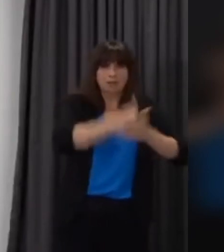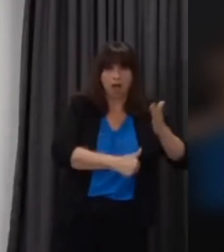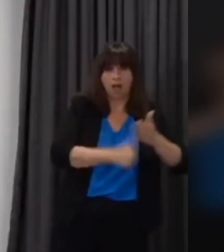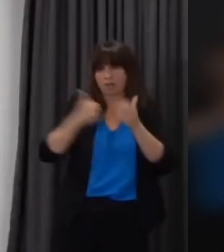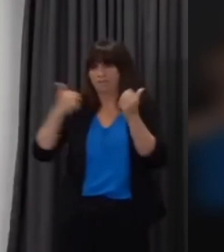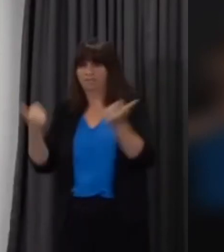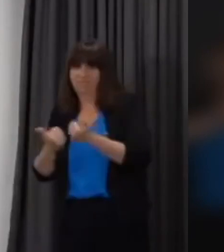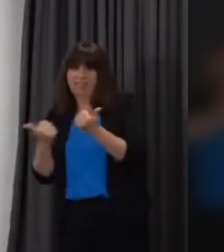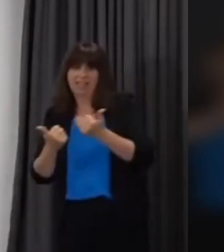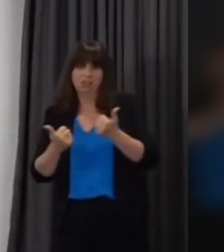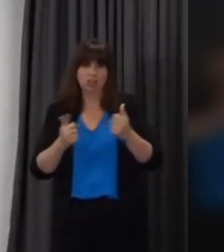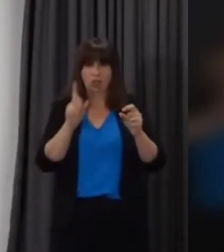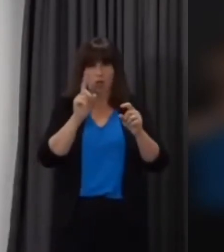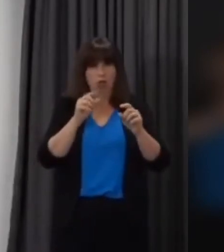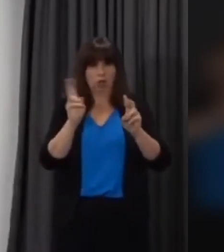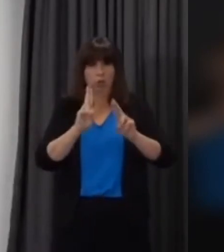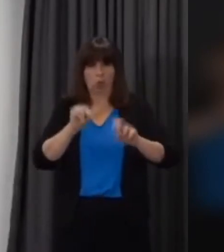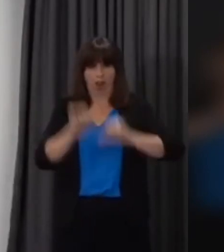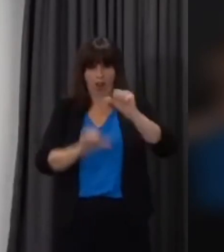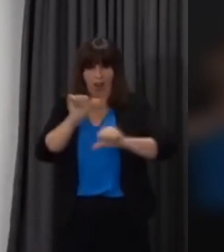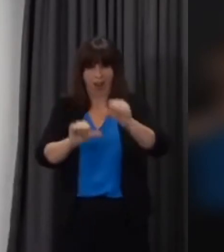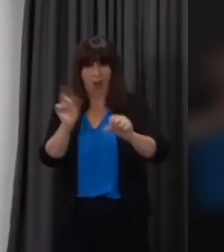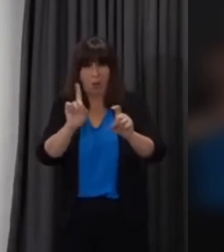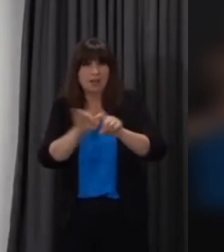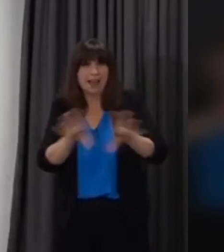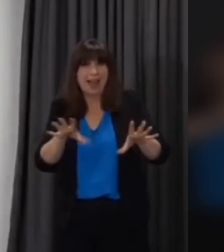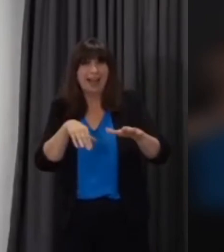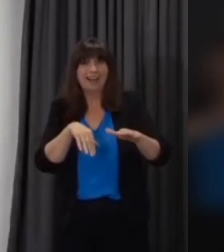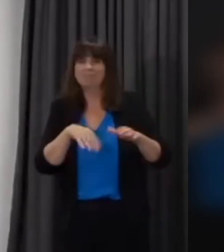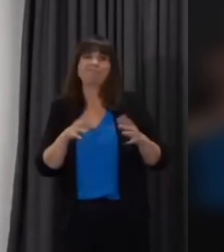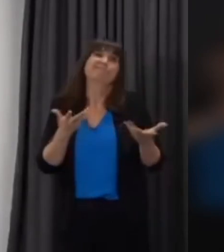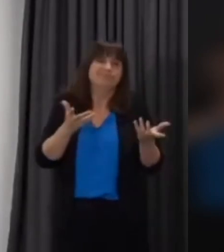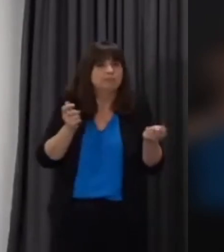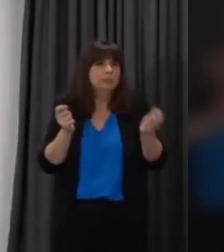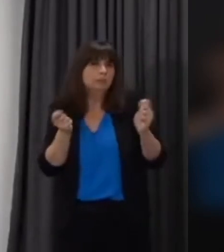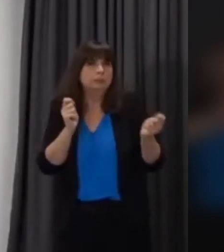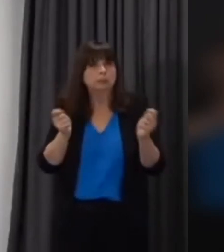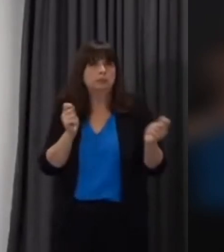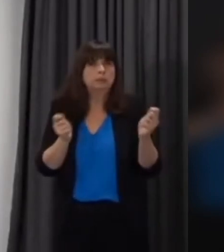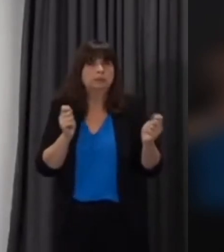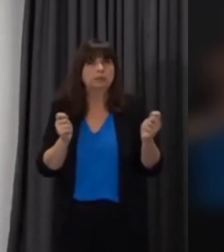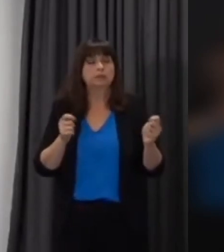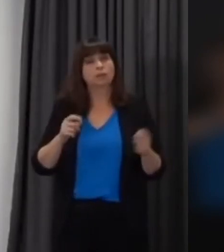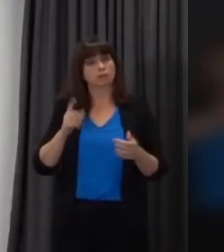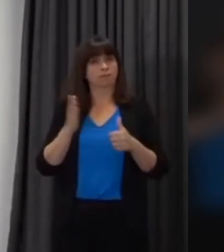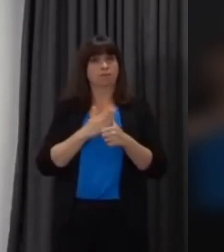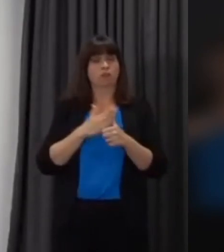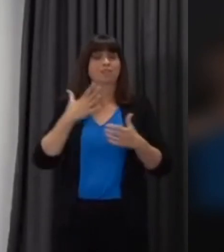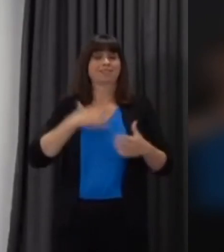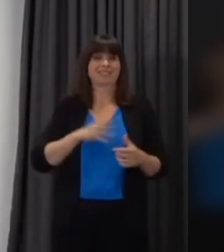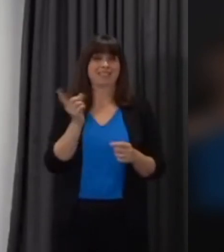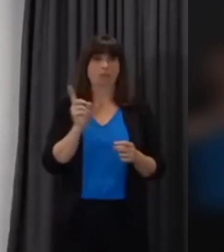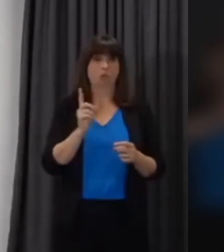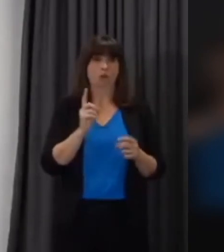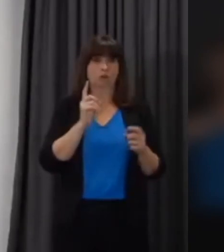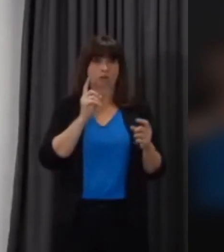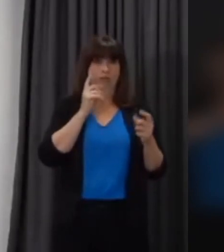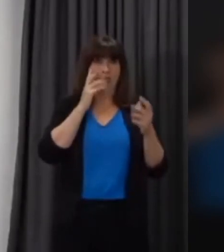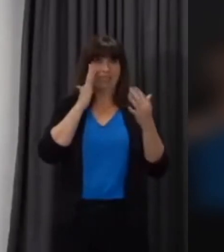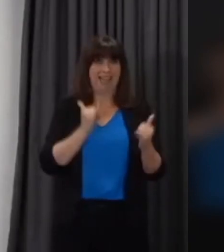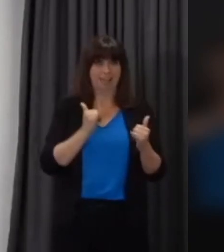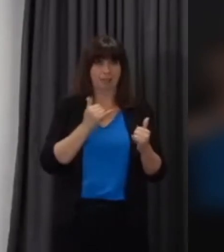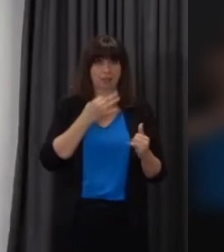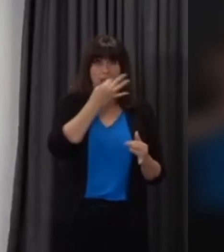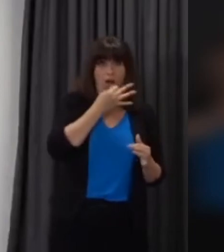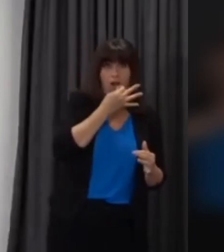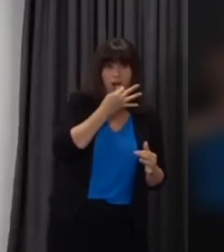beyond education for instance i spoke earlier about the need to establish a really robust test trace and protect program